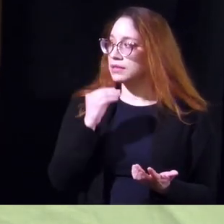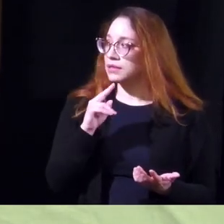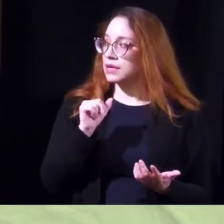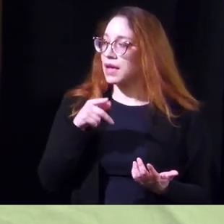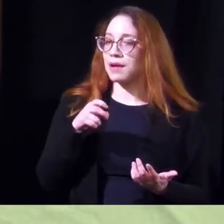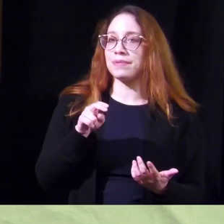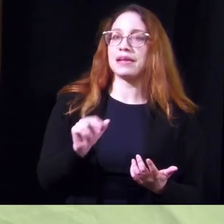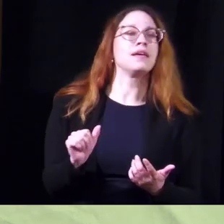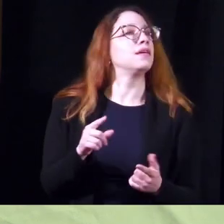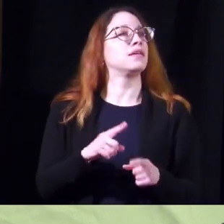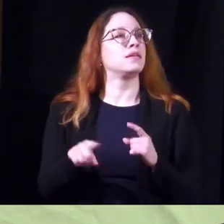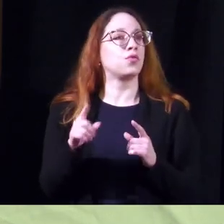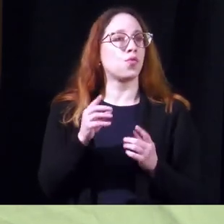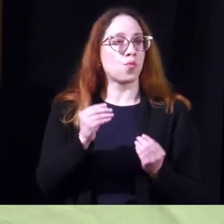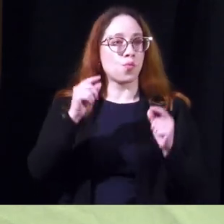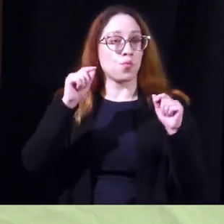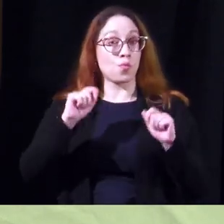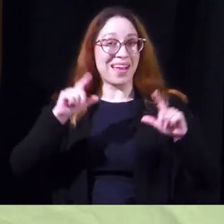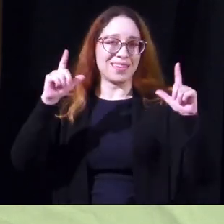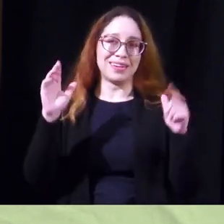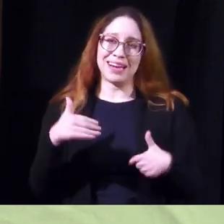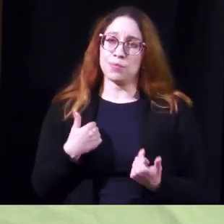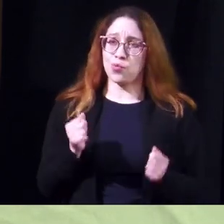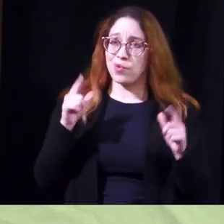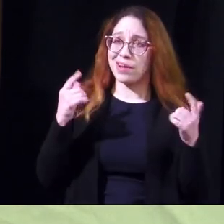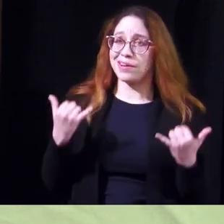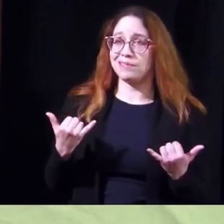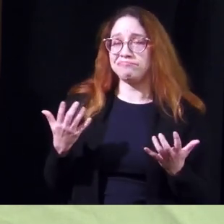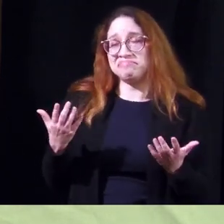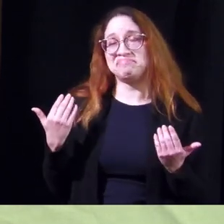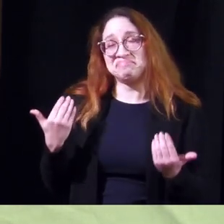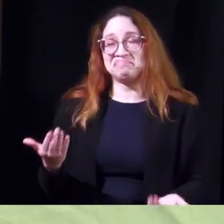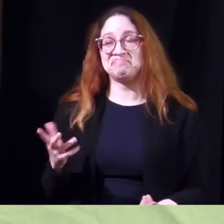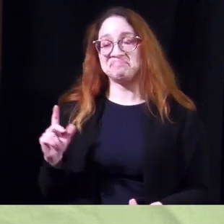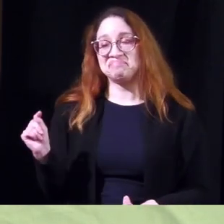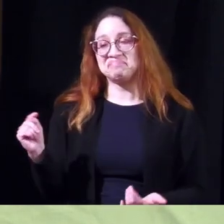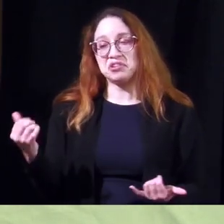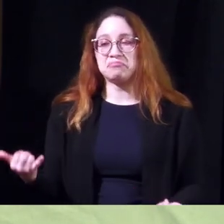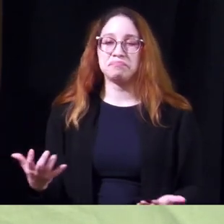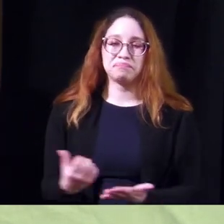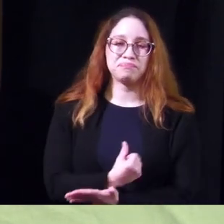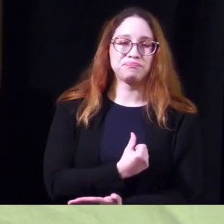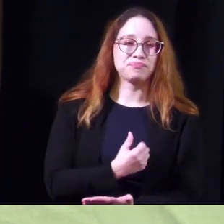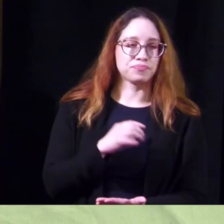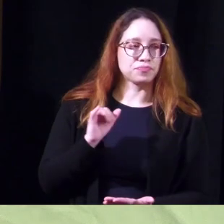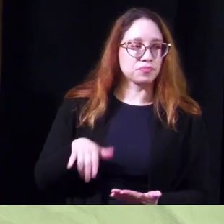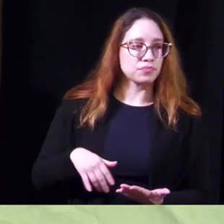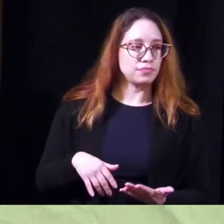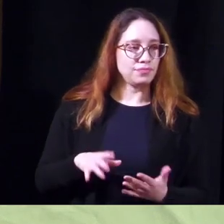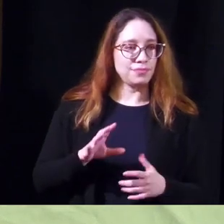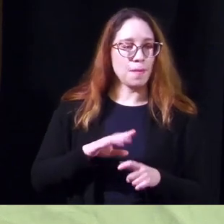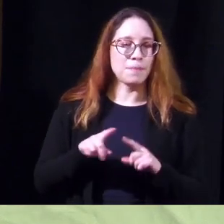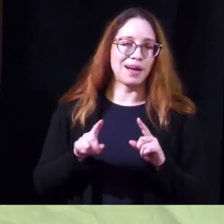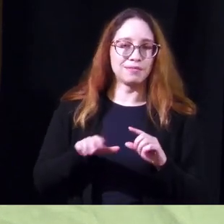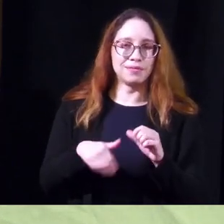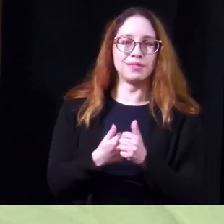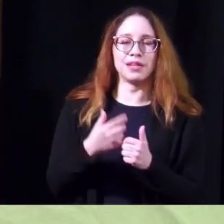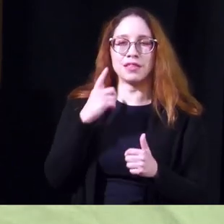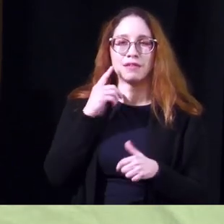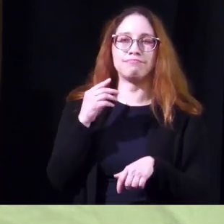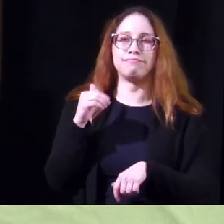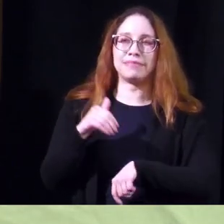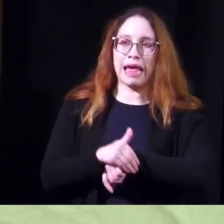and they wake up they figure well i'm awake i might as well go to the bathroom and that is the underlying cause of their nighttime